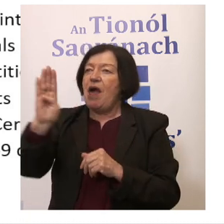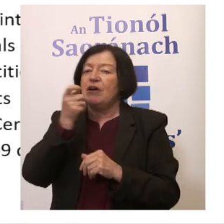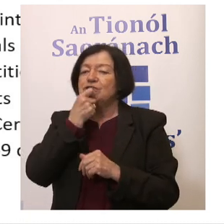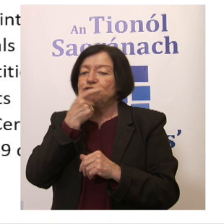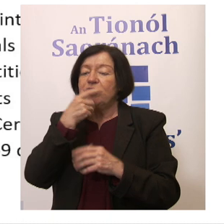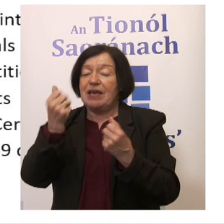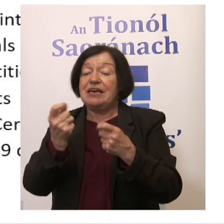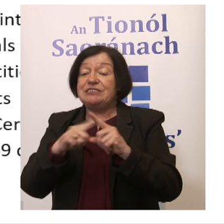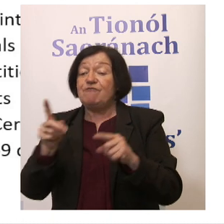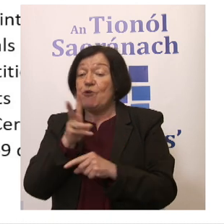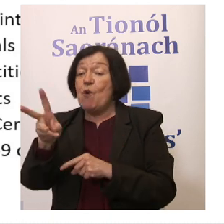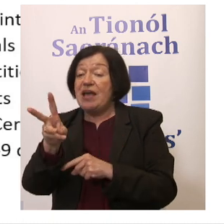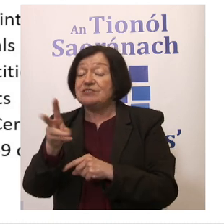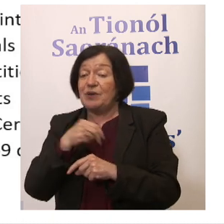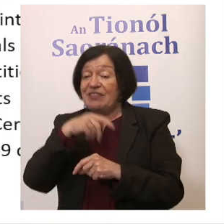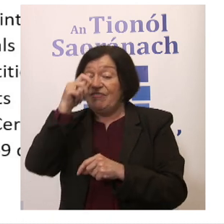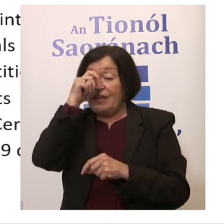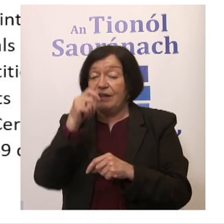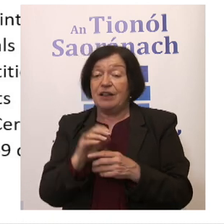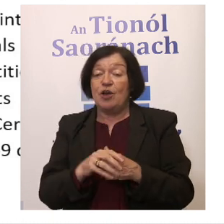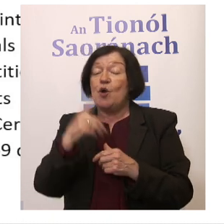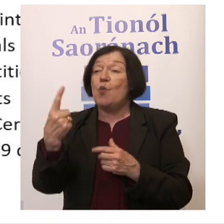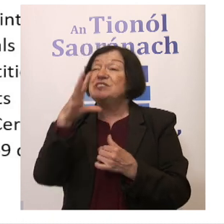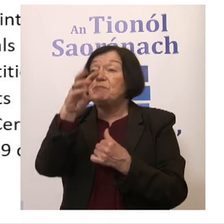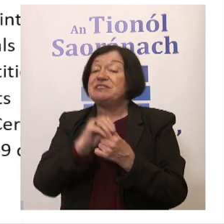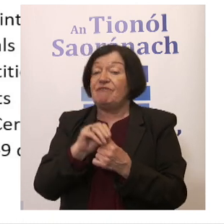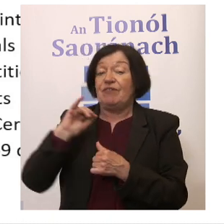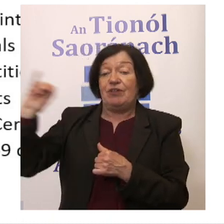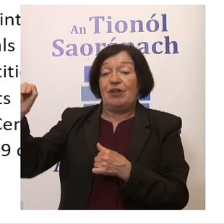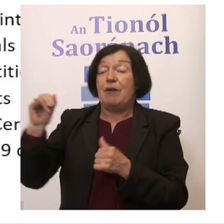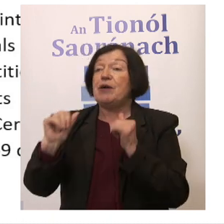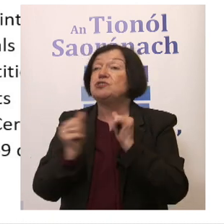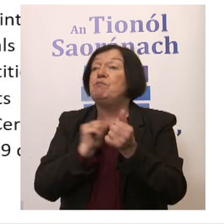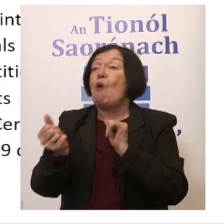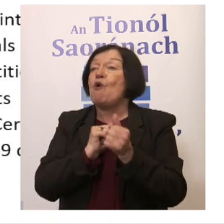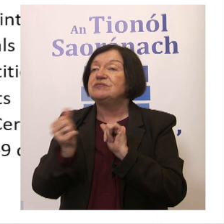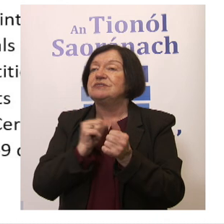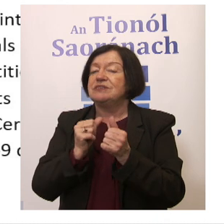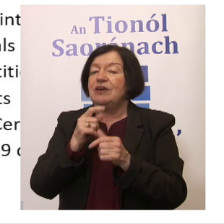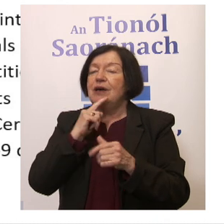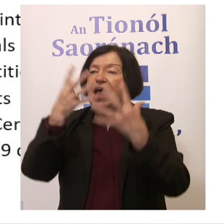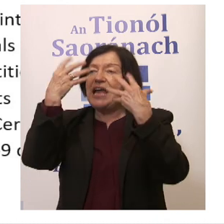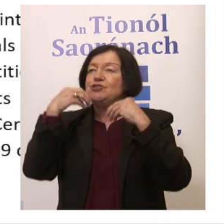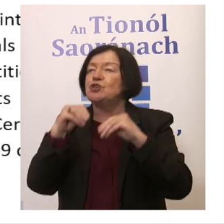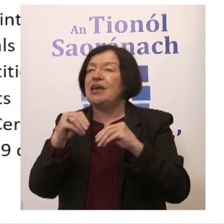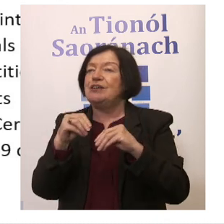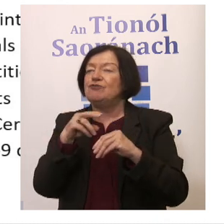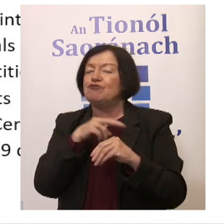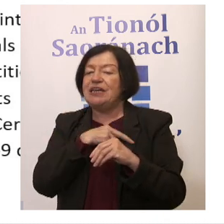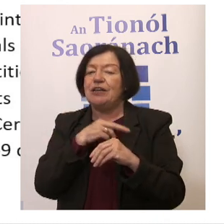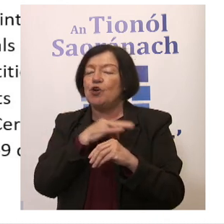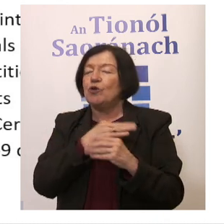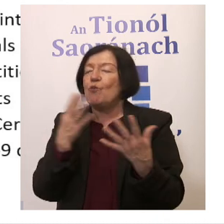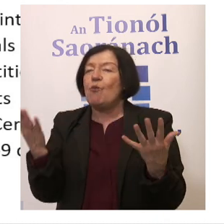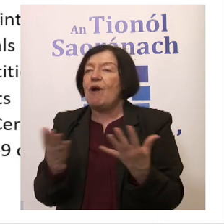And there's different ways we can think through that. There's one specific way up there in relation to sports. But what education is really, really good